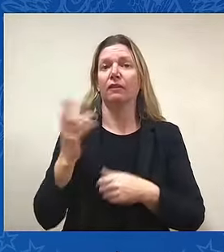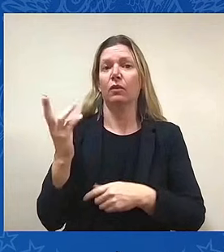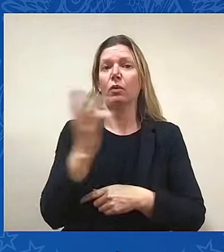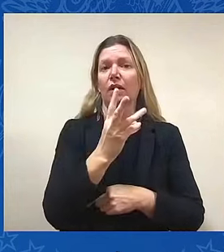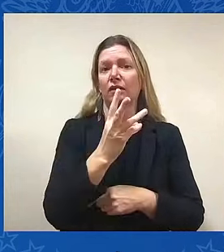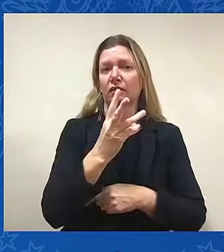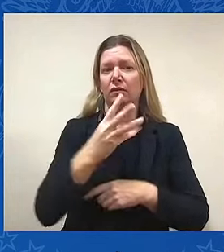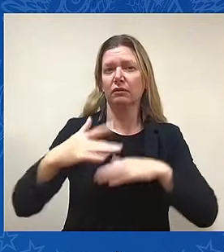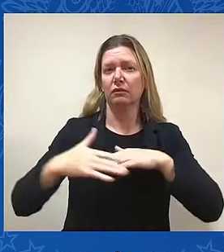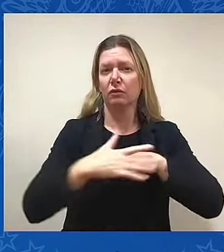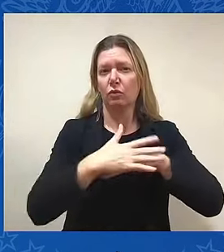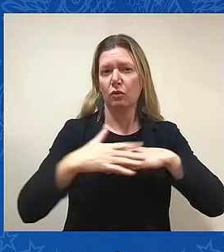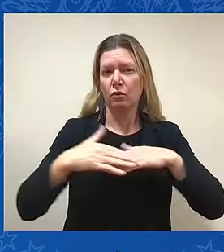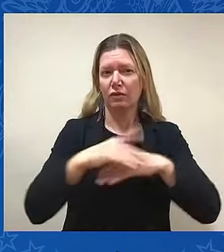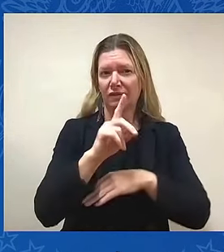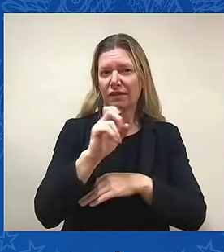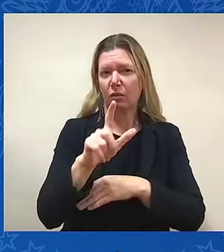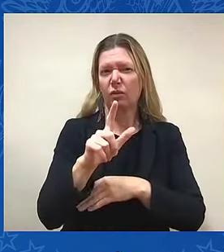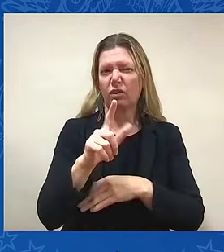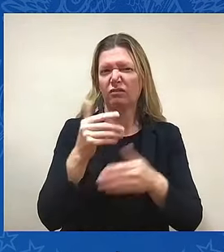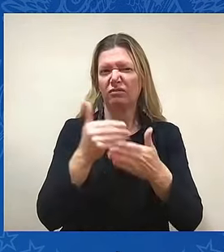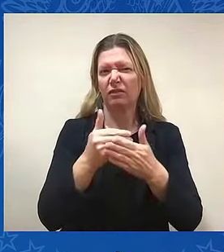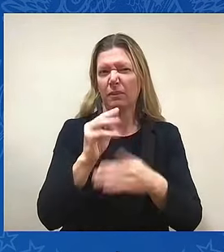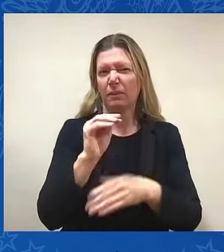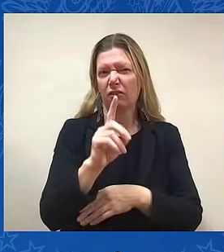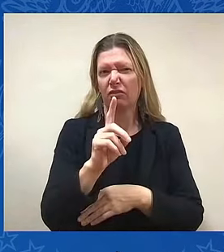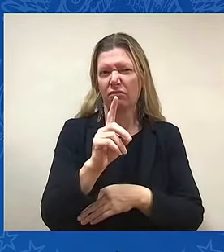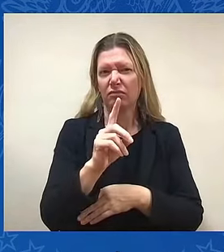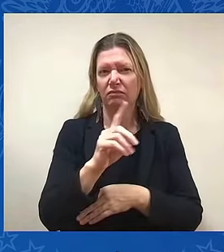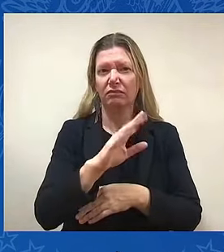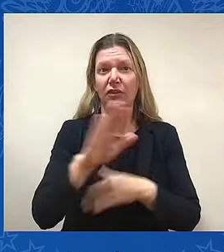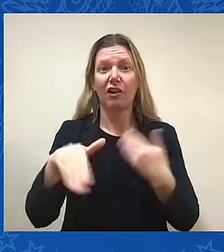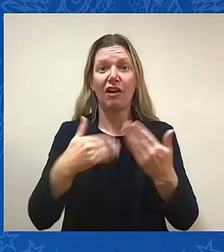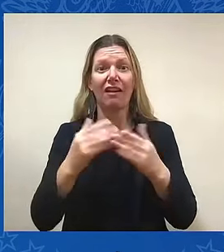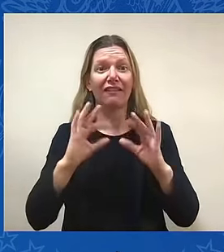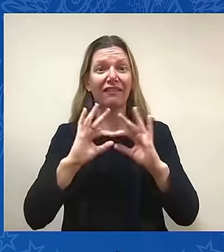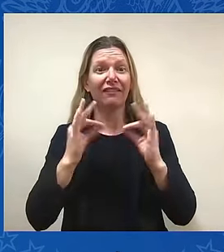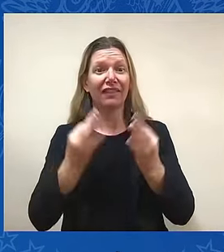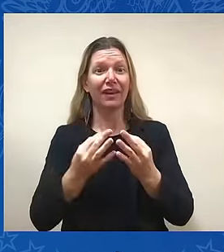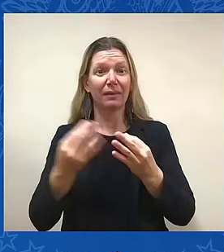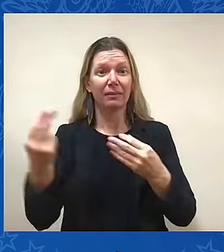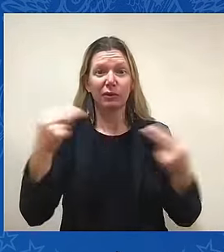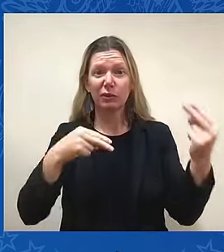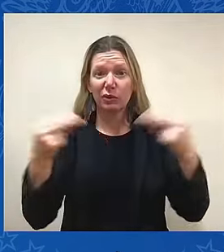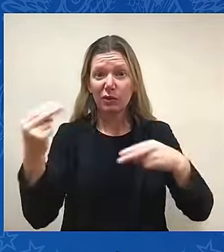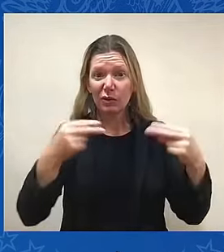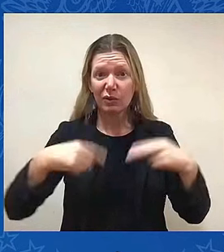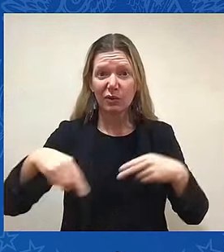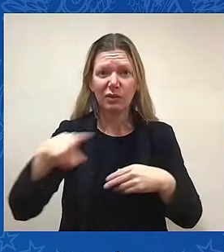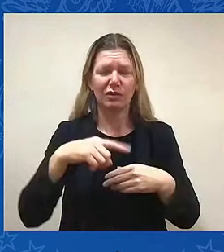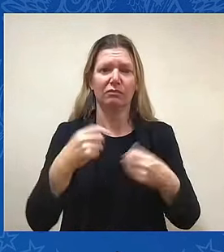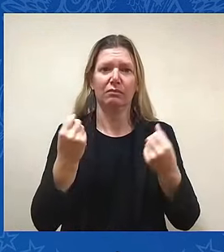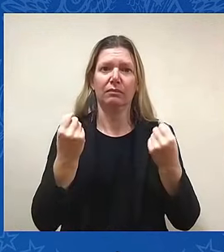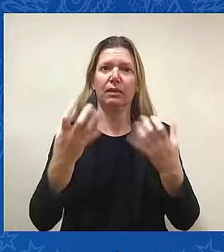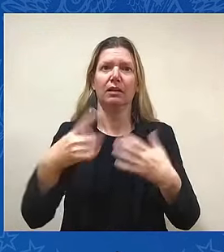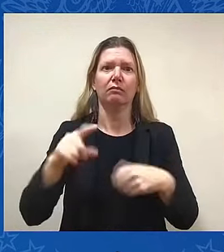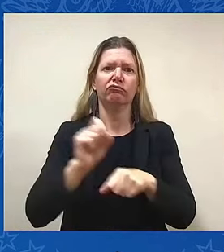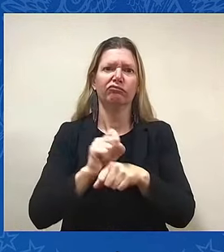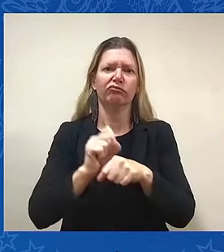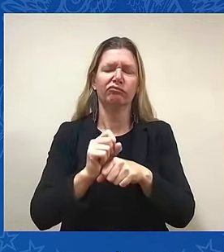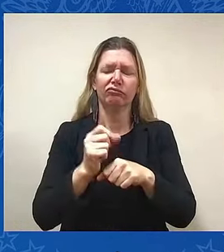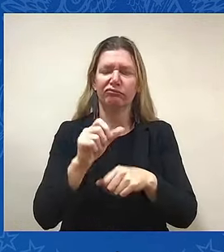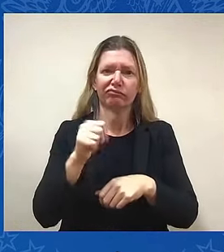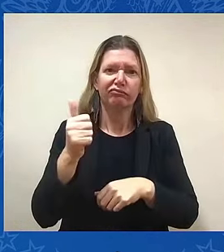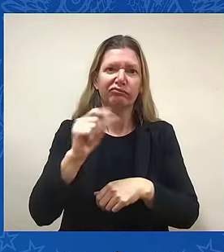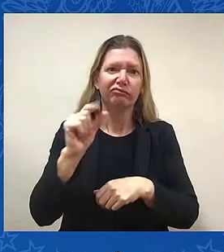All the family members joining us sent decades in the Senate, as Jill pointed out, hard to believe. Thirty-six years in the Senate.